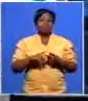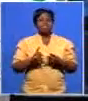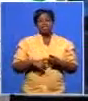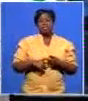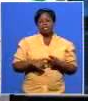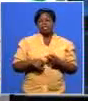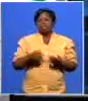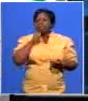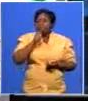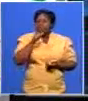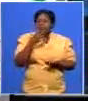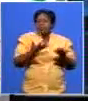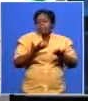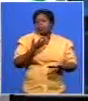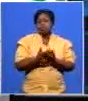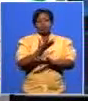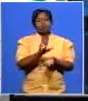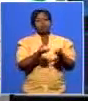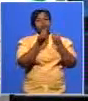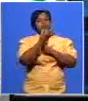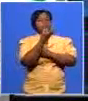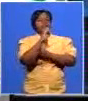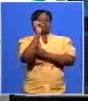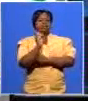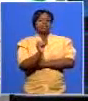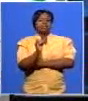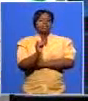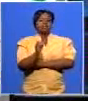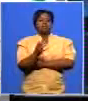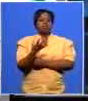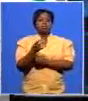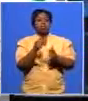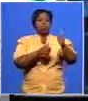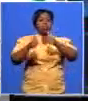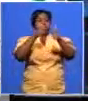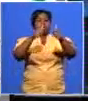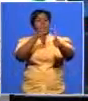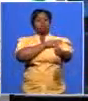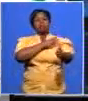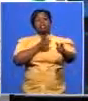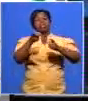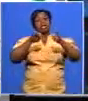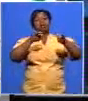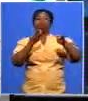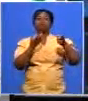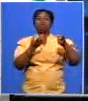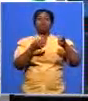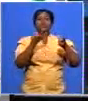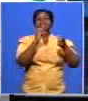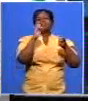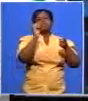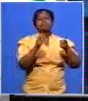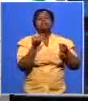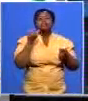can have 30 percent of a managerial portion being given to colored people in the western cape it will still translate into 4